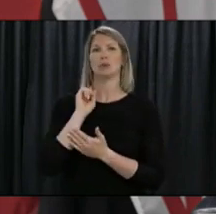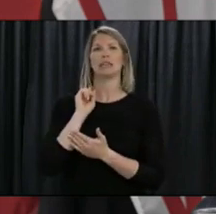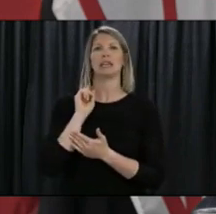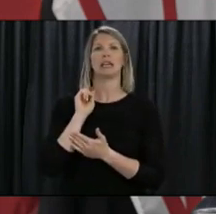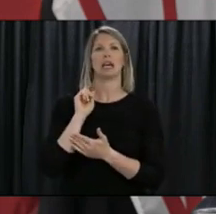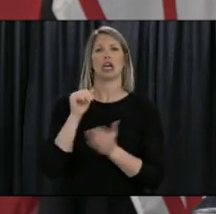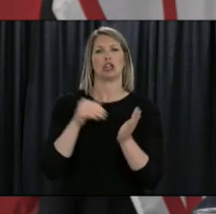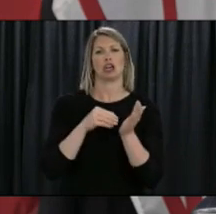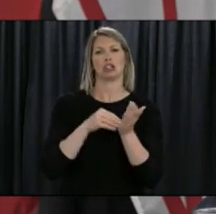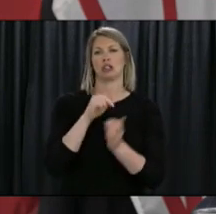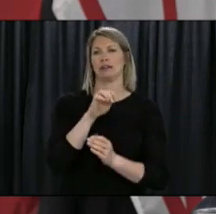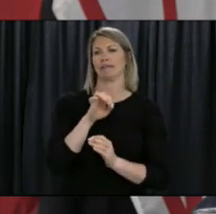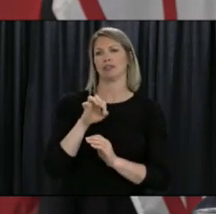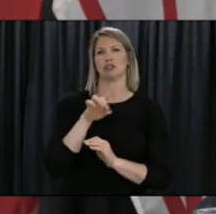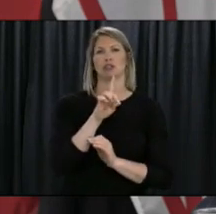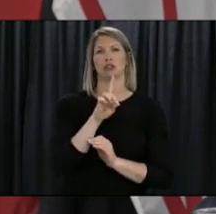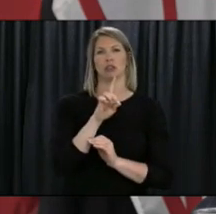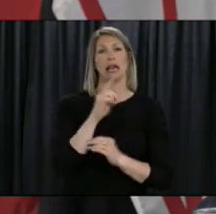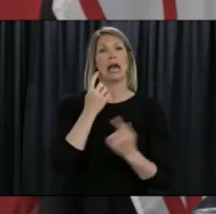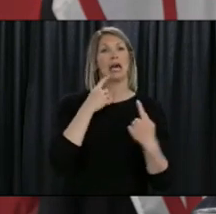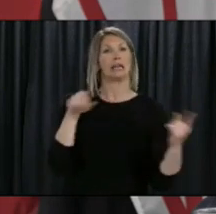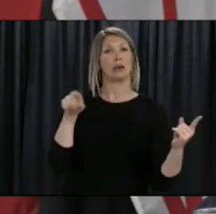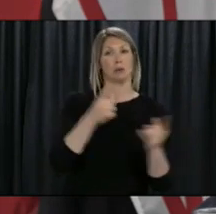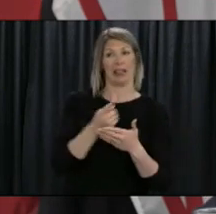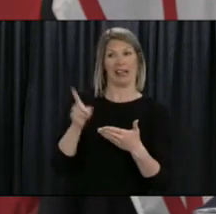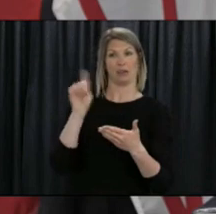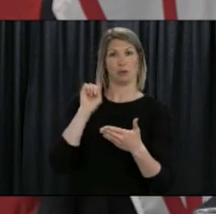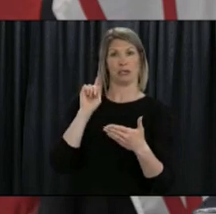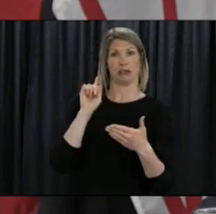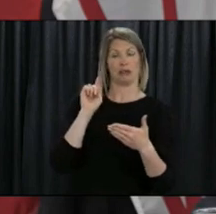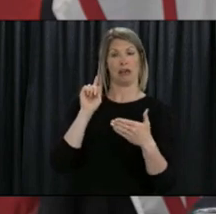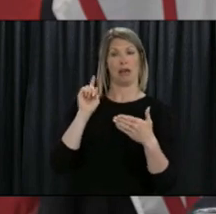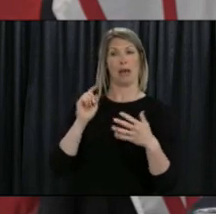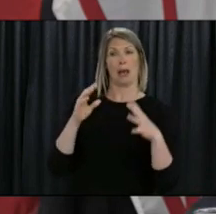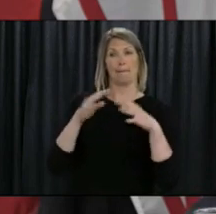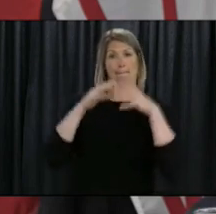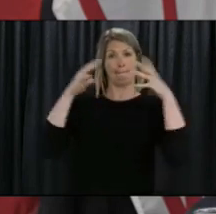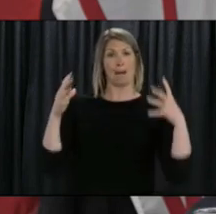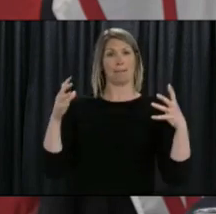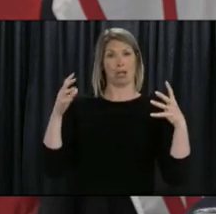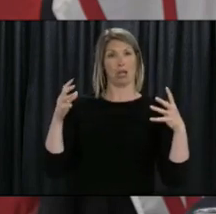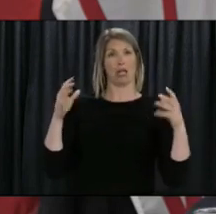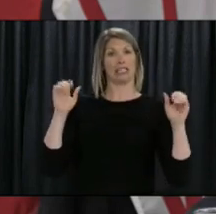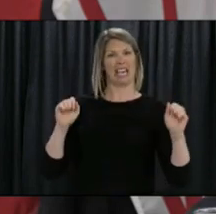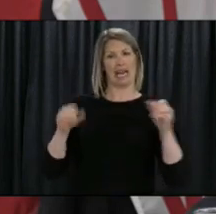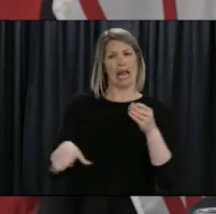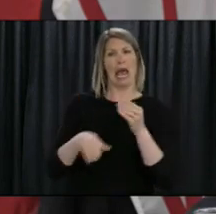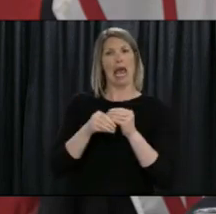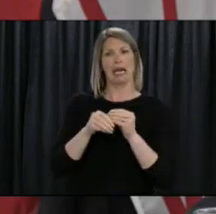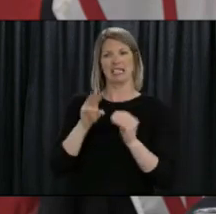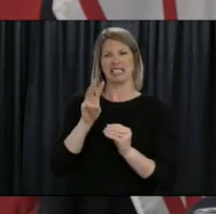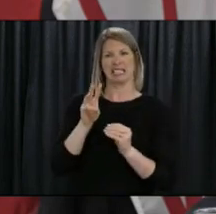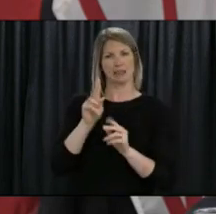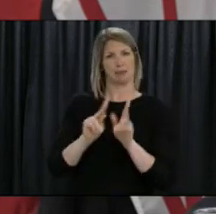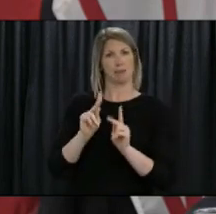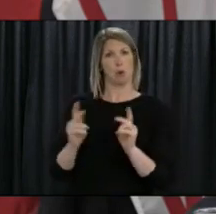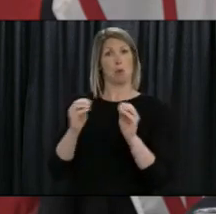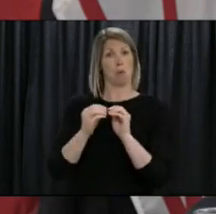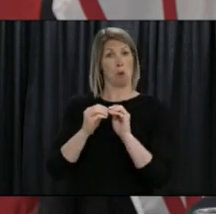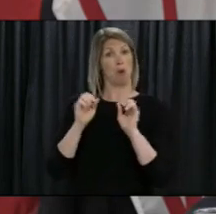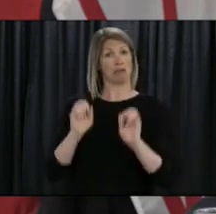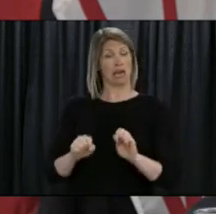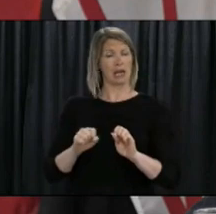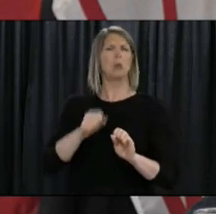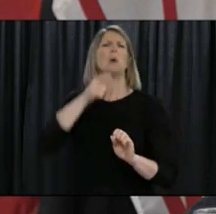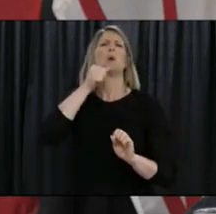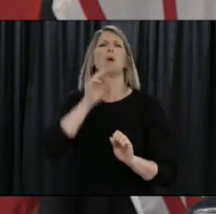that we can actually expand our bubbles to an extra six people. And just a reminder, this is about six people that you consider close to you, and